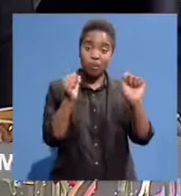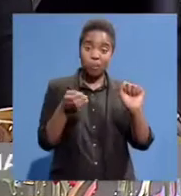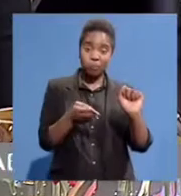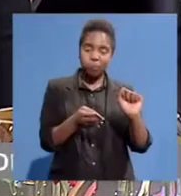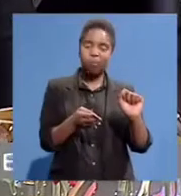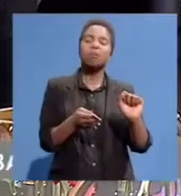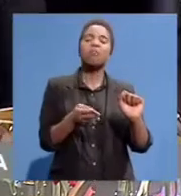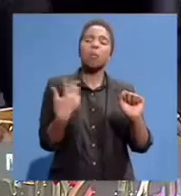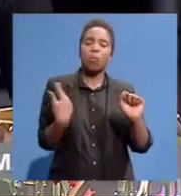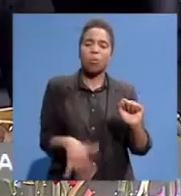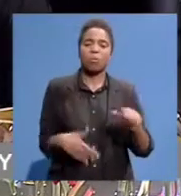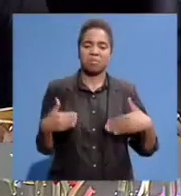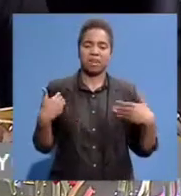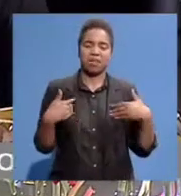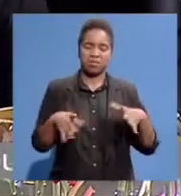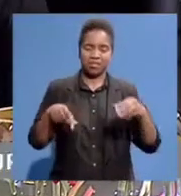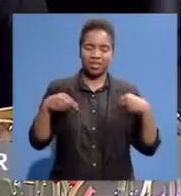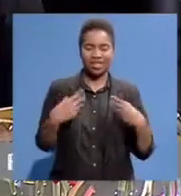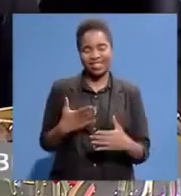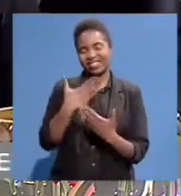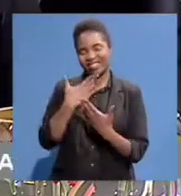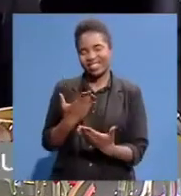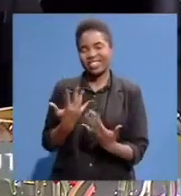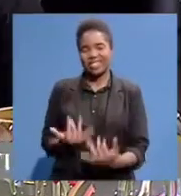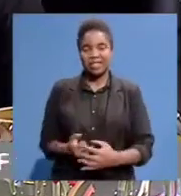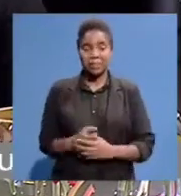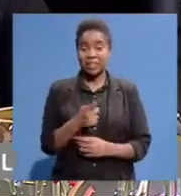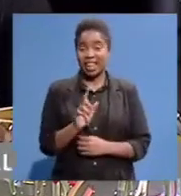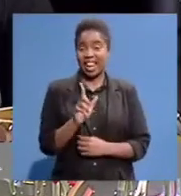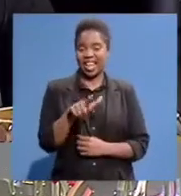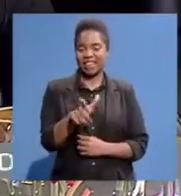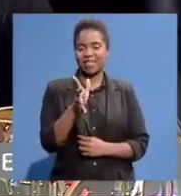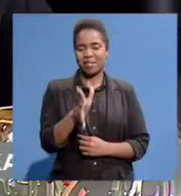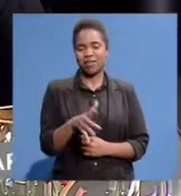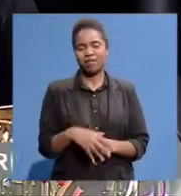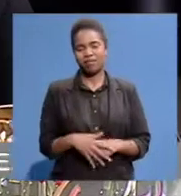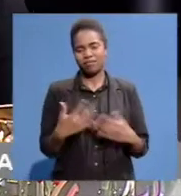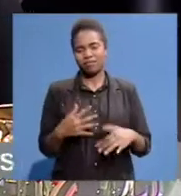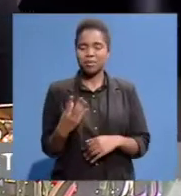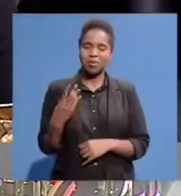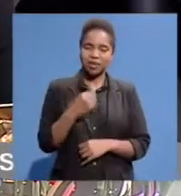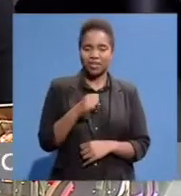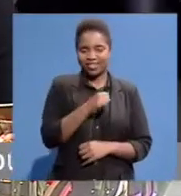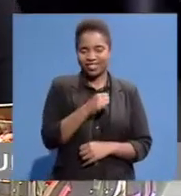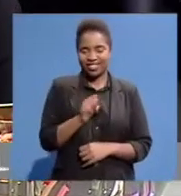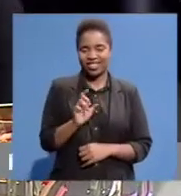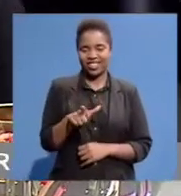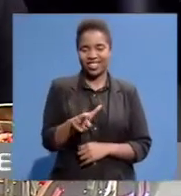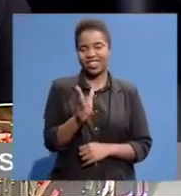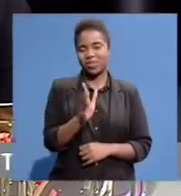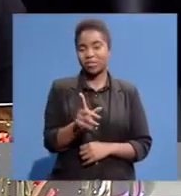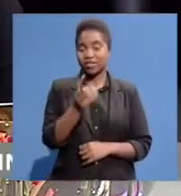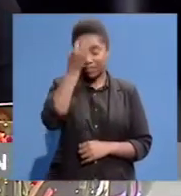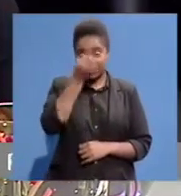reigning today And here we are Of course You'll be joining us Later on For a beautiful tribute To Tadawetu And don't forget